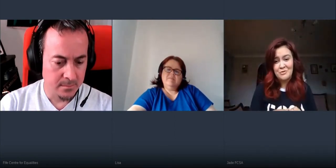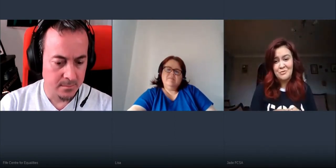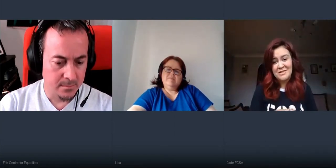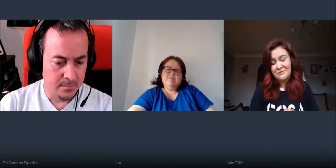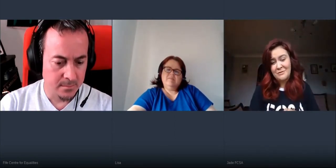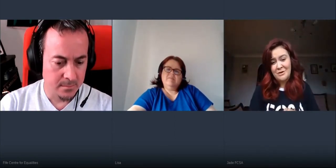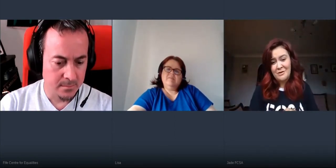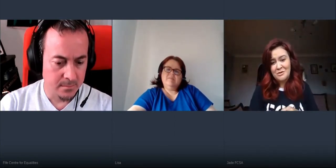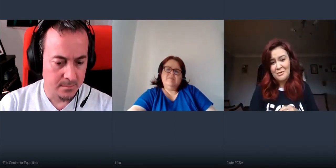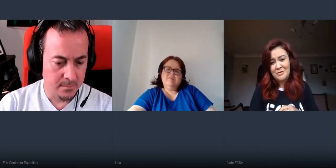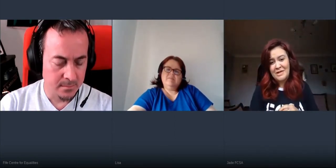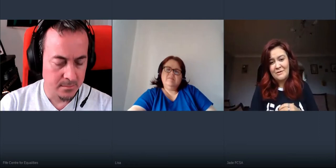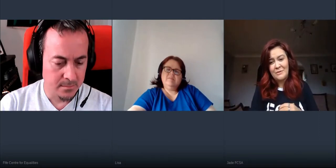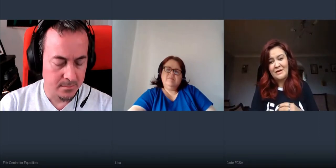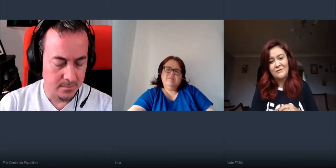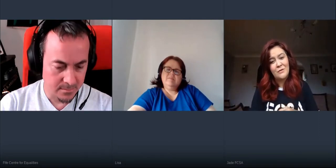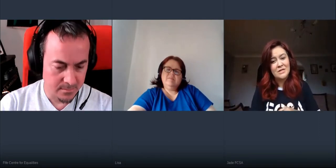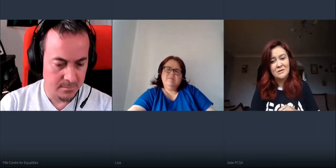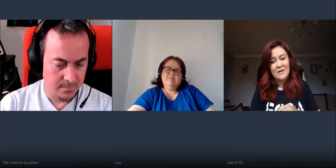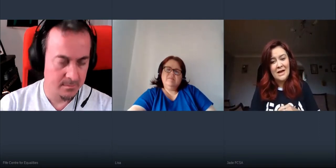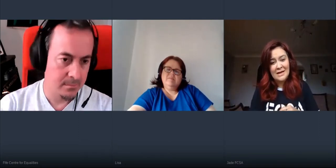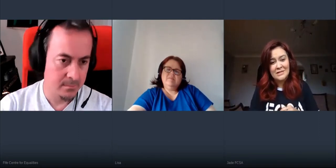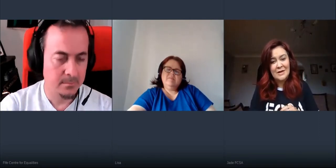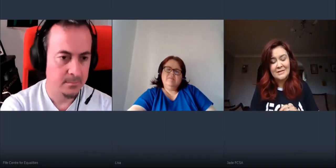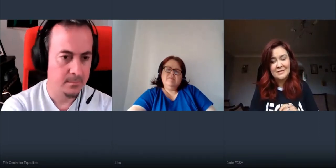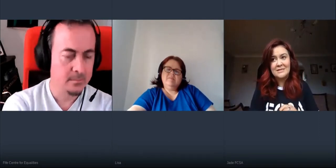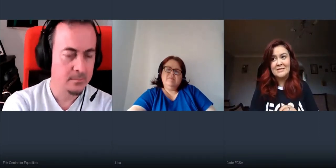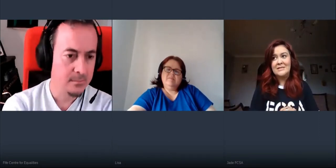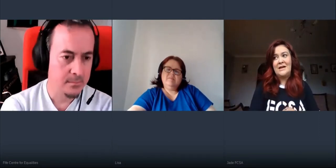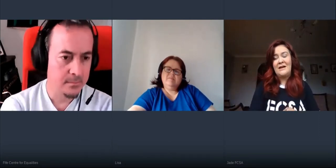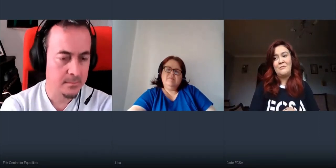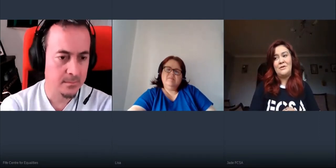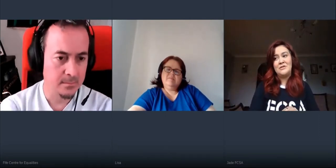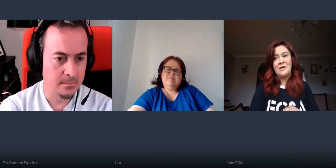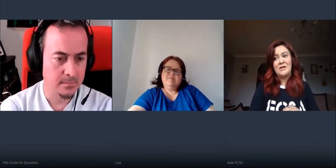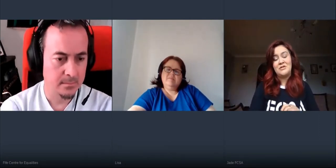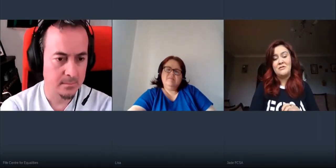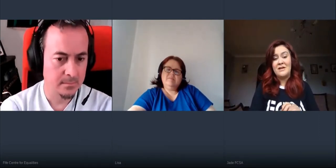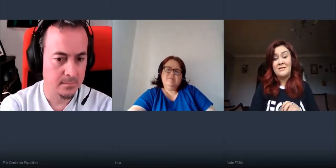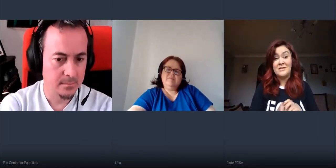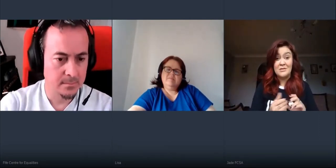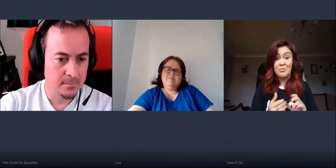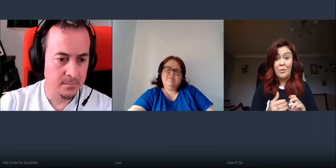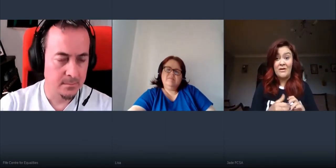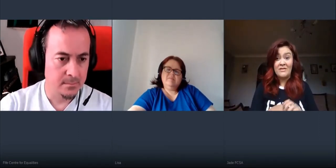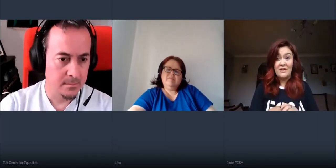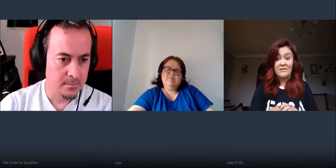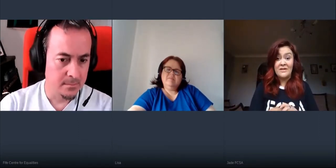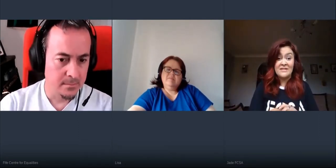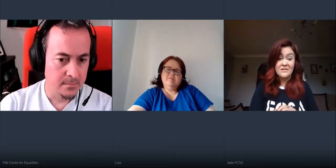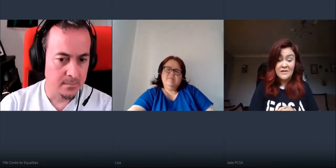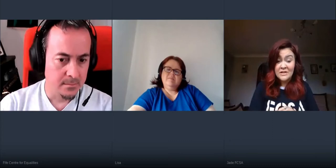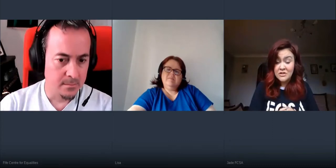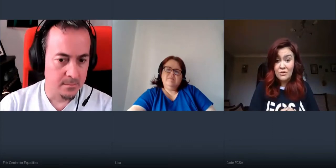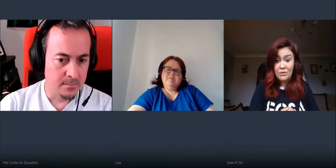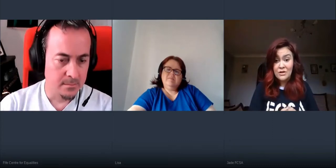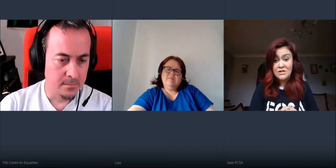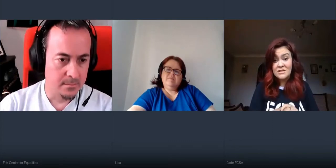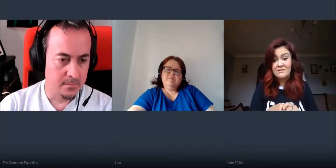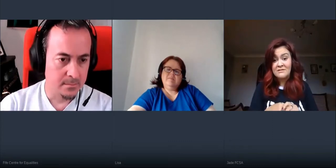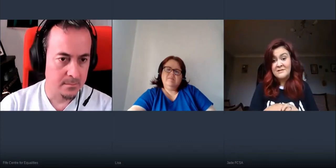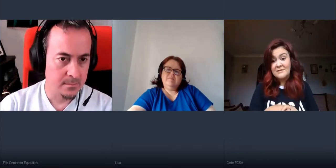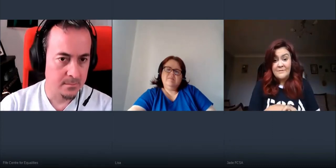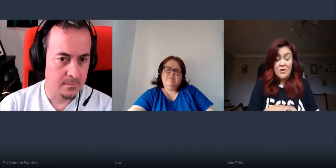social media that we were up to but yeah we were kind of focusing on that aspect and just making sure that they had the support there really to finish their course